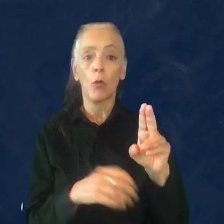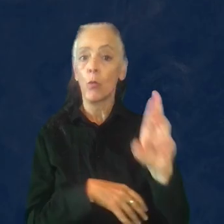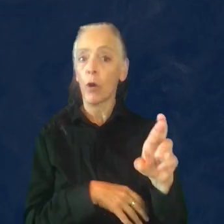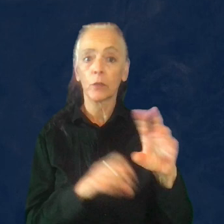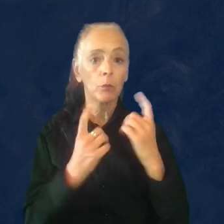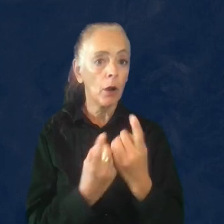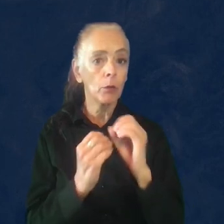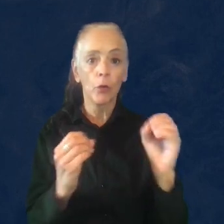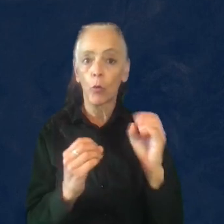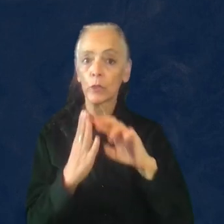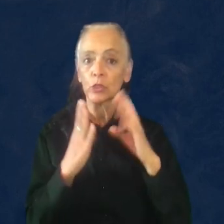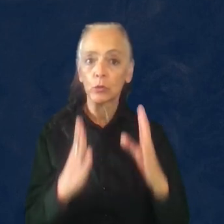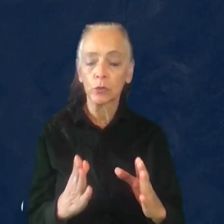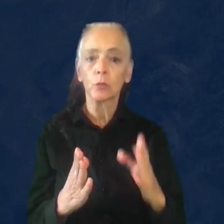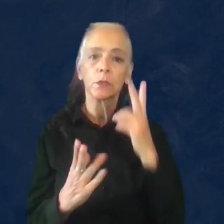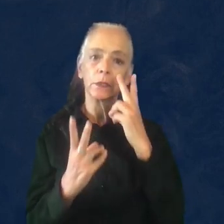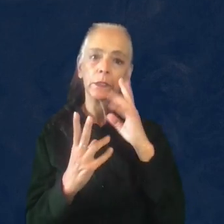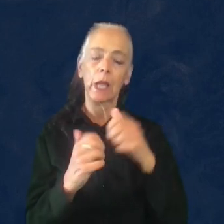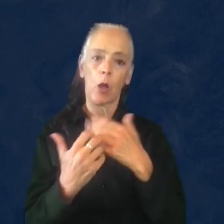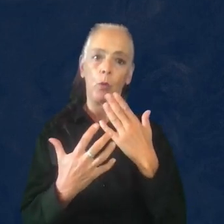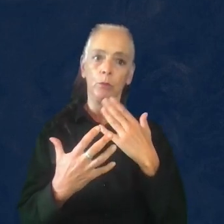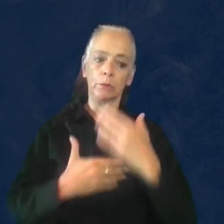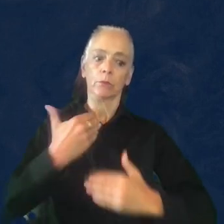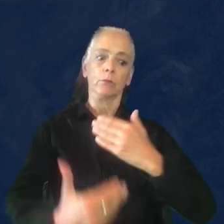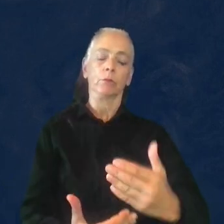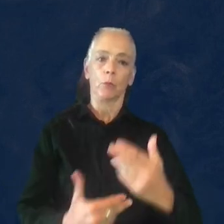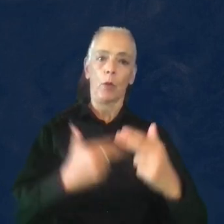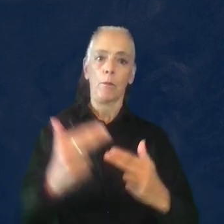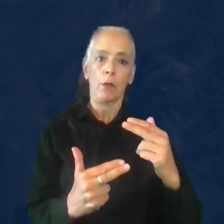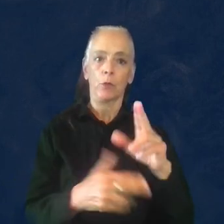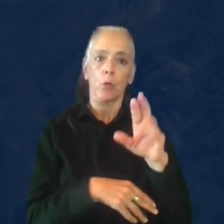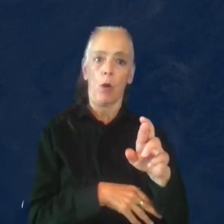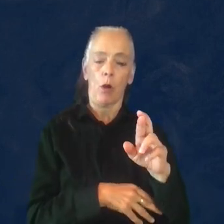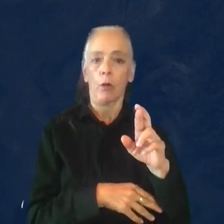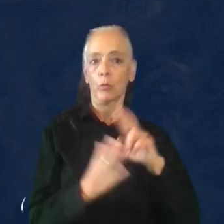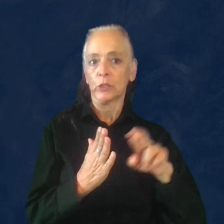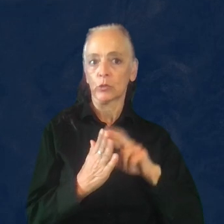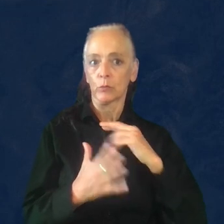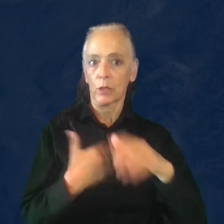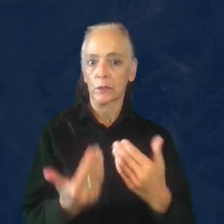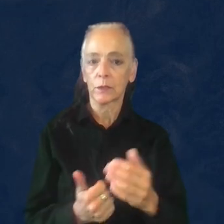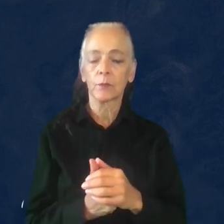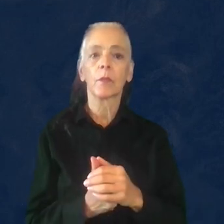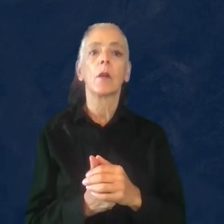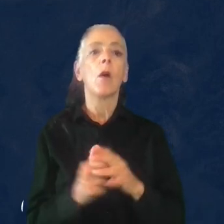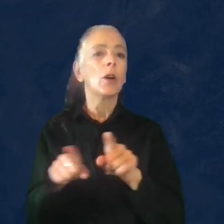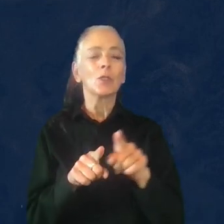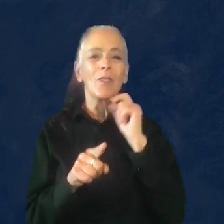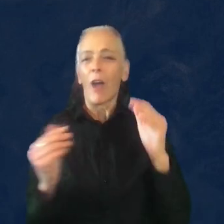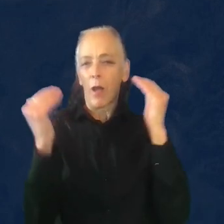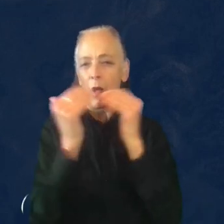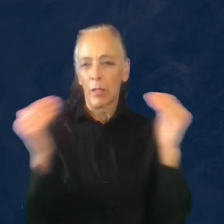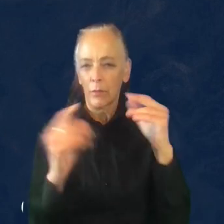will be a look at how step-by-step this user research process was built. I'm also not going to take a look at this from a very high-level point of